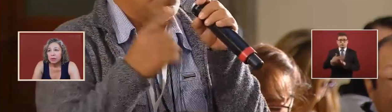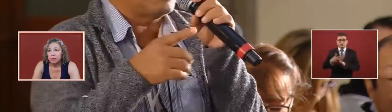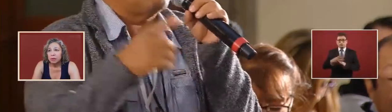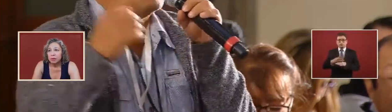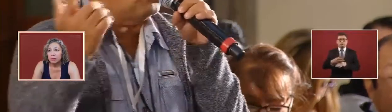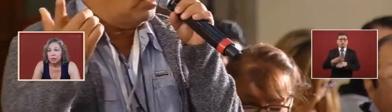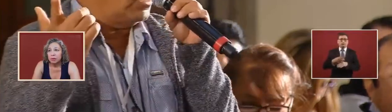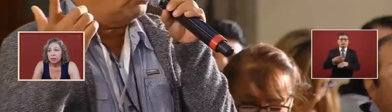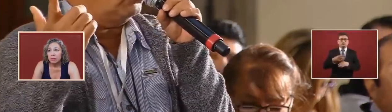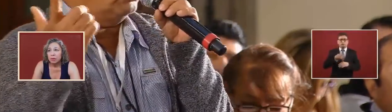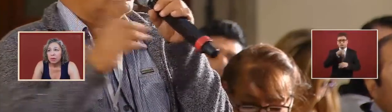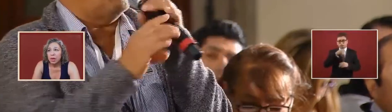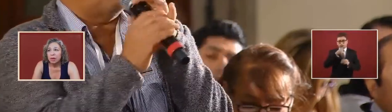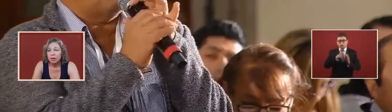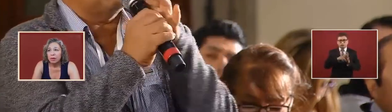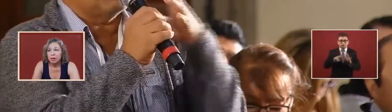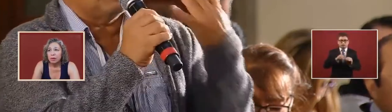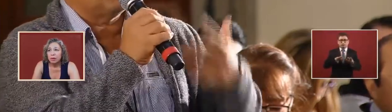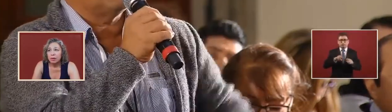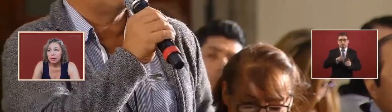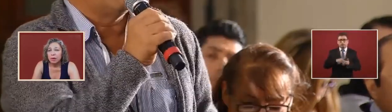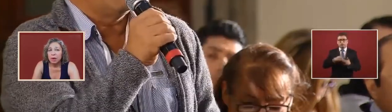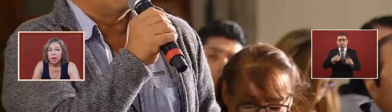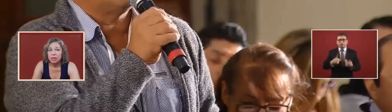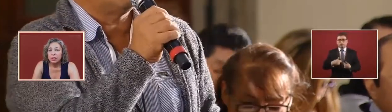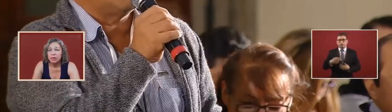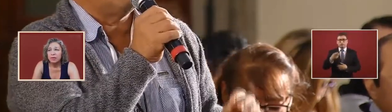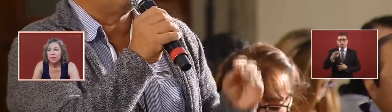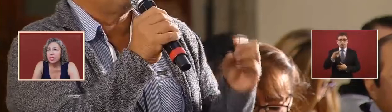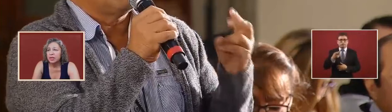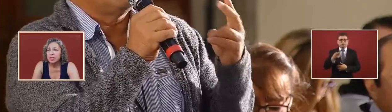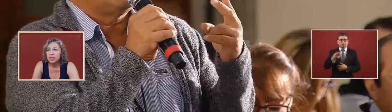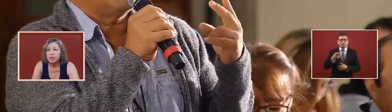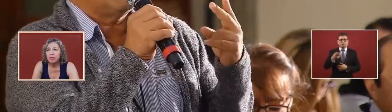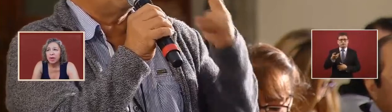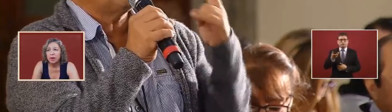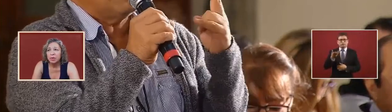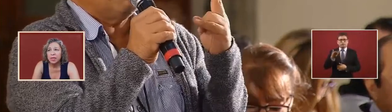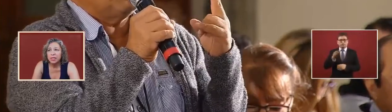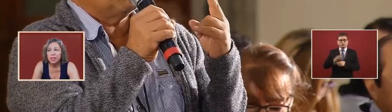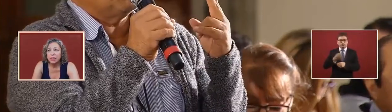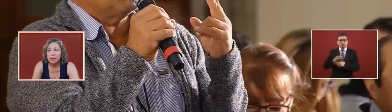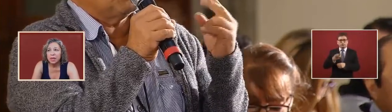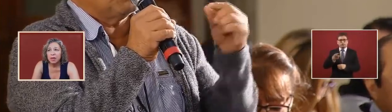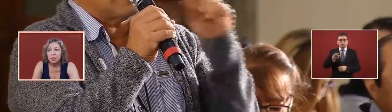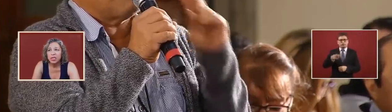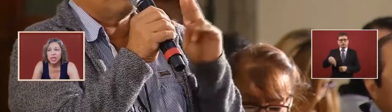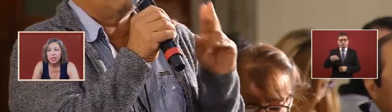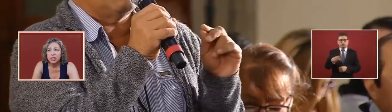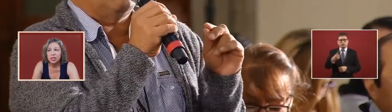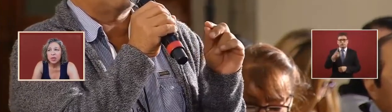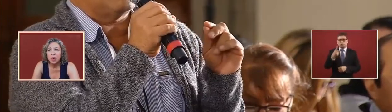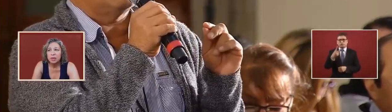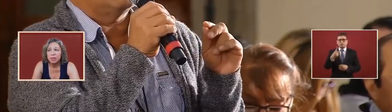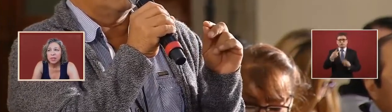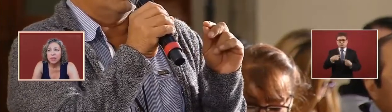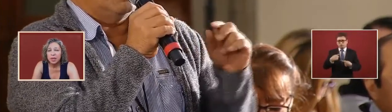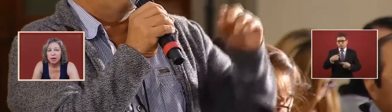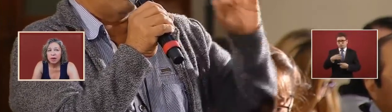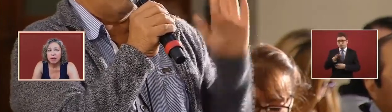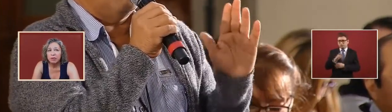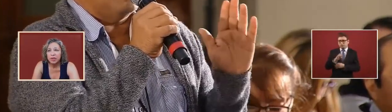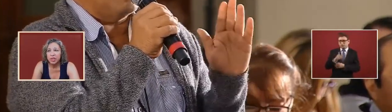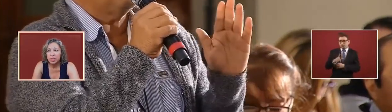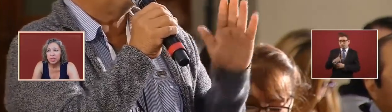so uh so defenders of rights which has two elements